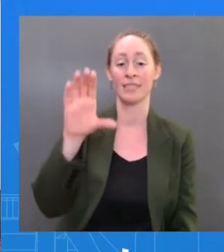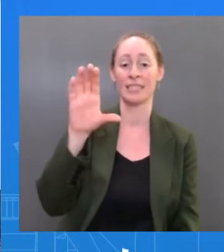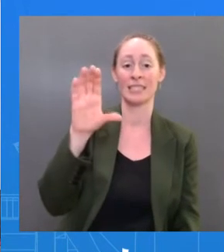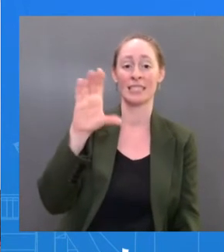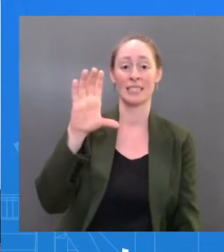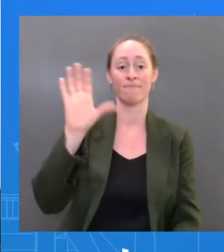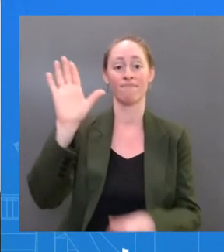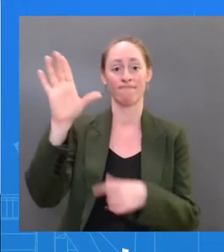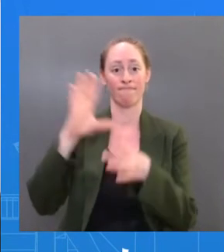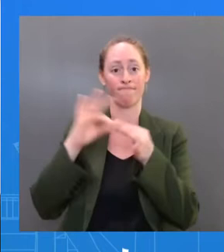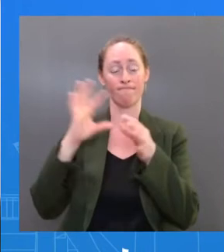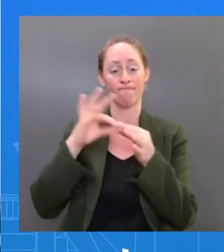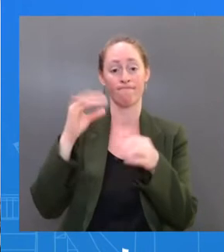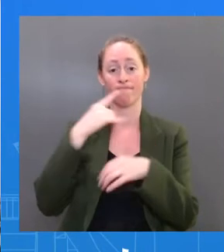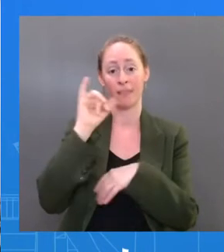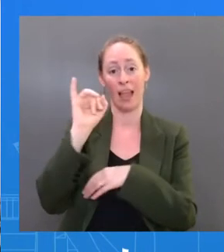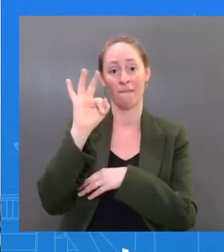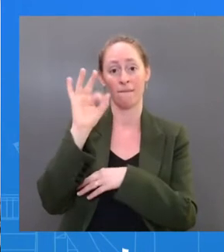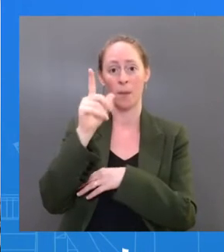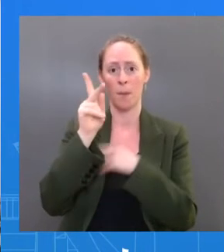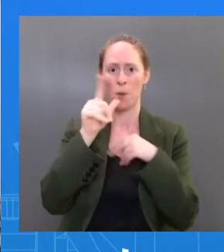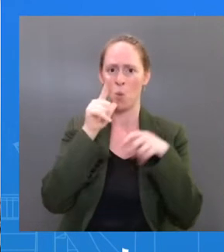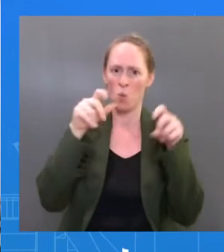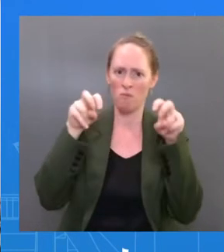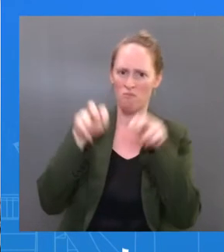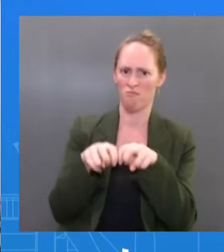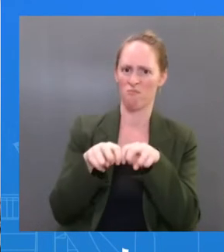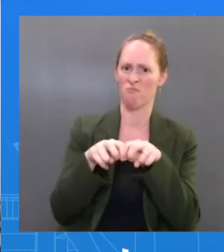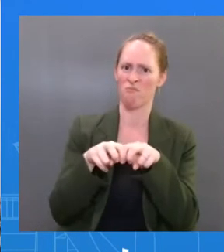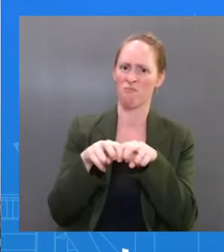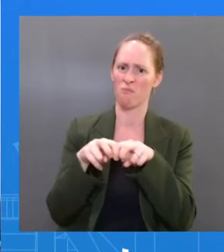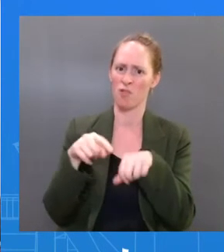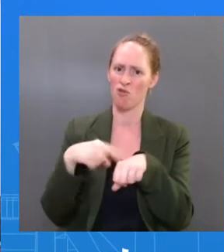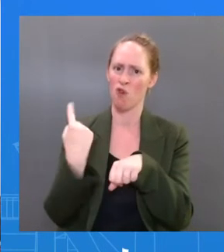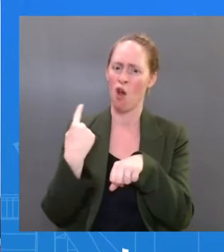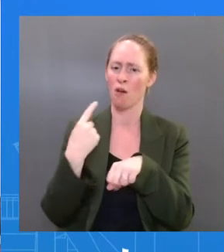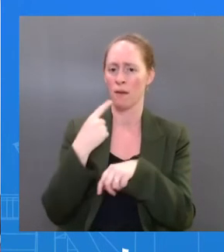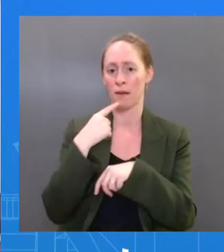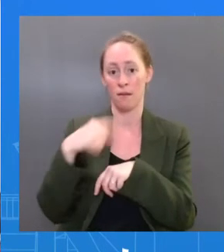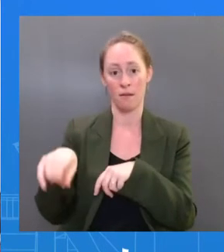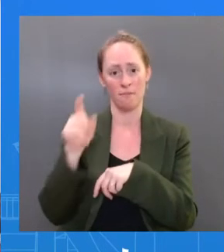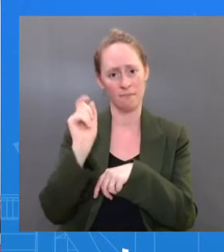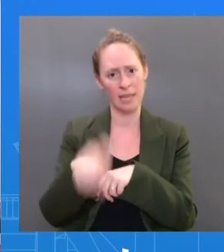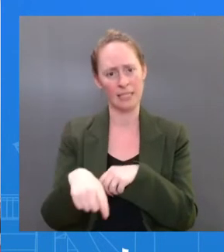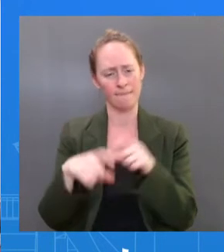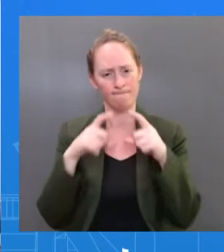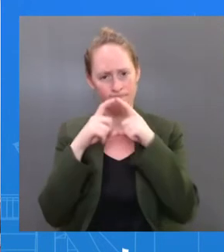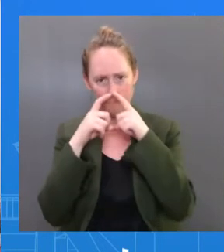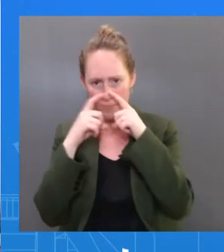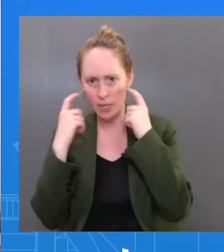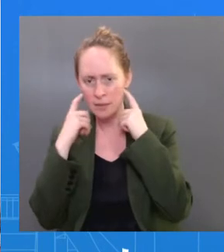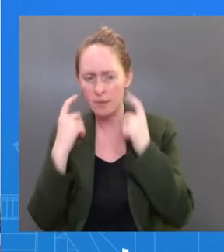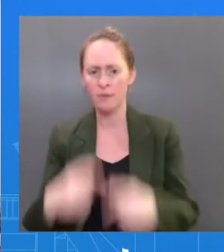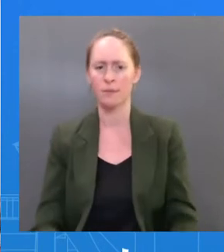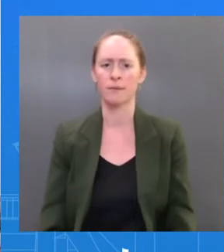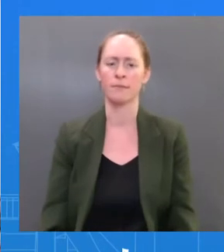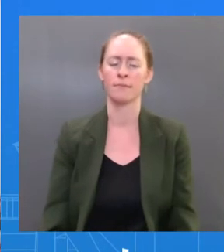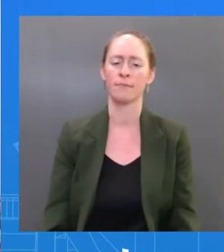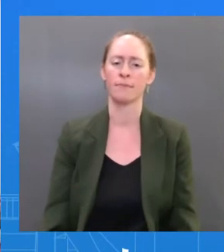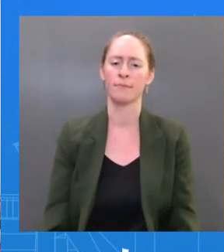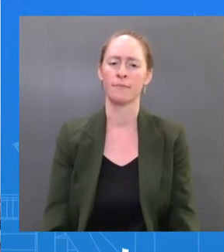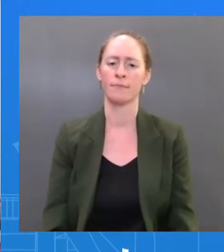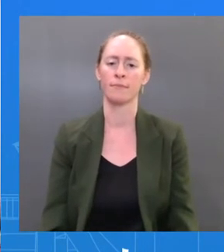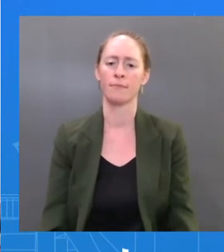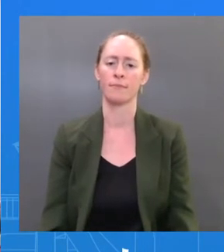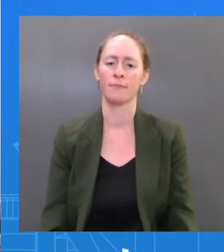Dr. Joe — are to wear a mask — a well-fitting mask — for 10 days after being exposed to possibly exposed to someone. You were